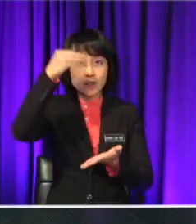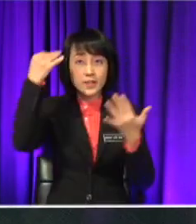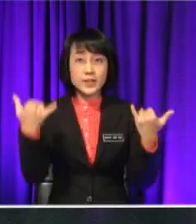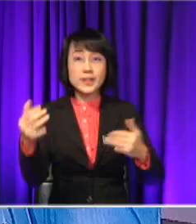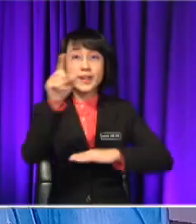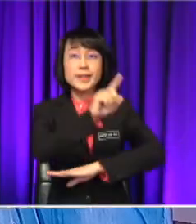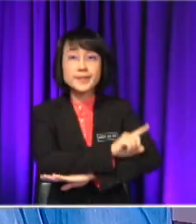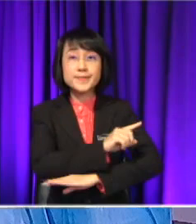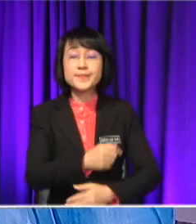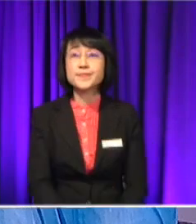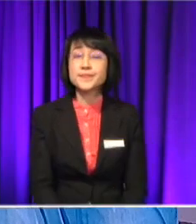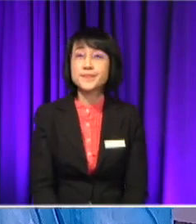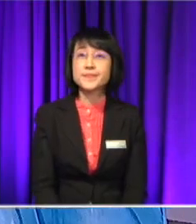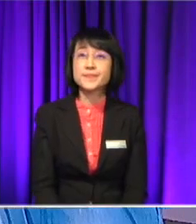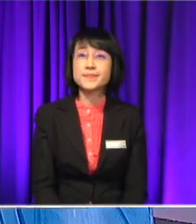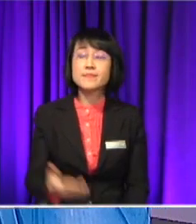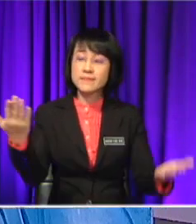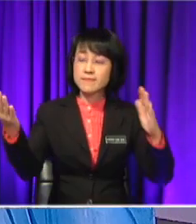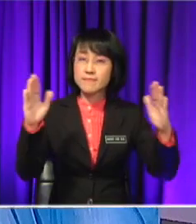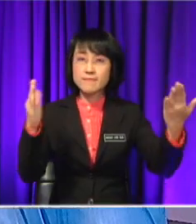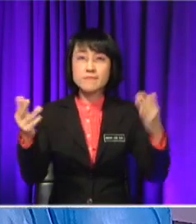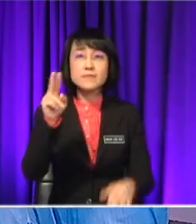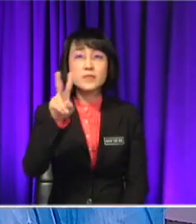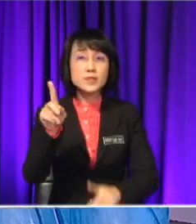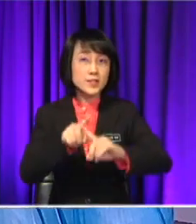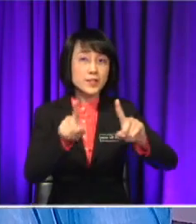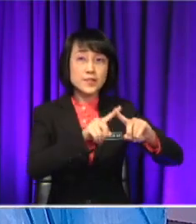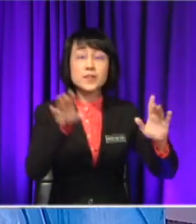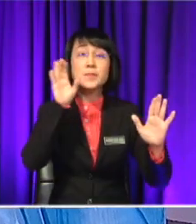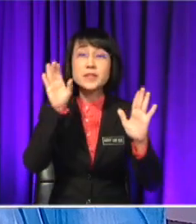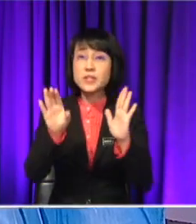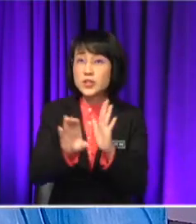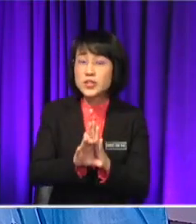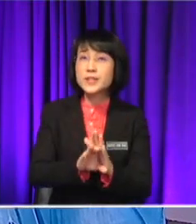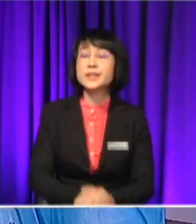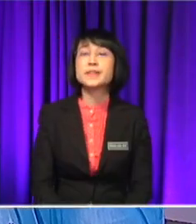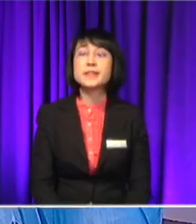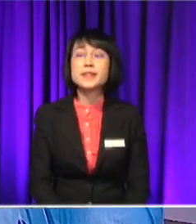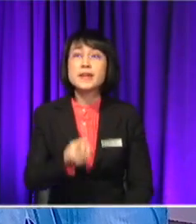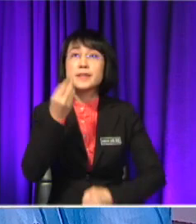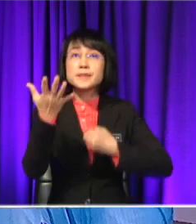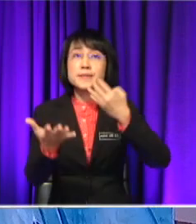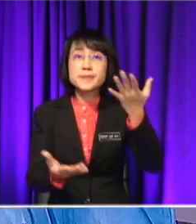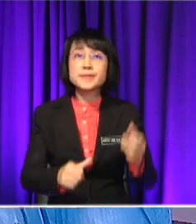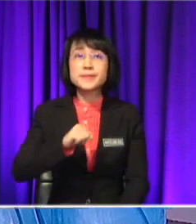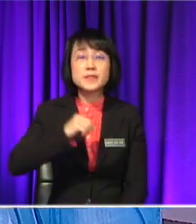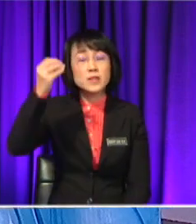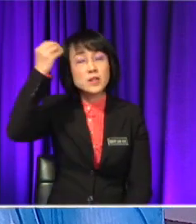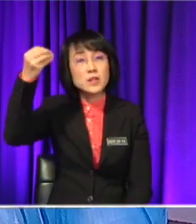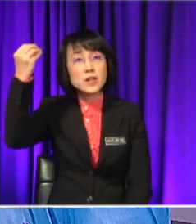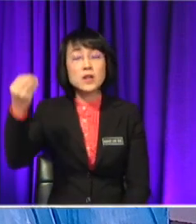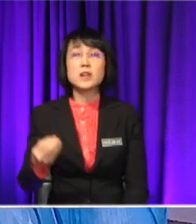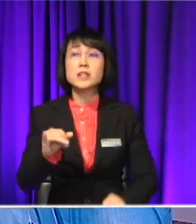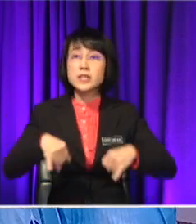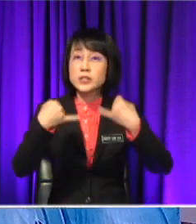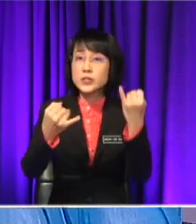today we actually are going to compare two different pictures And we are going to express our opinions on the common issue Okay